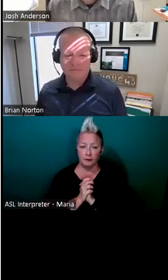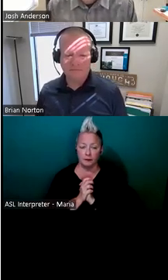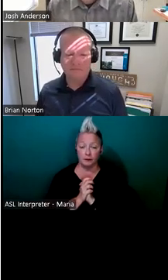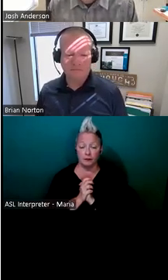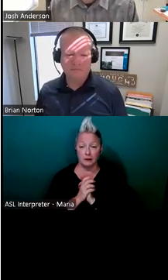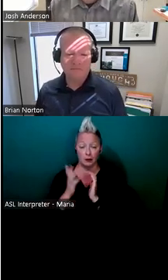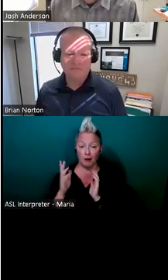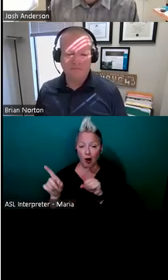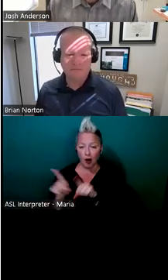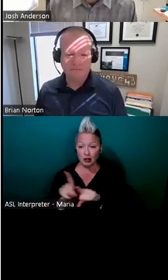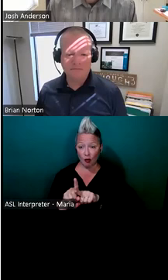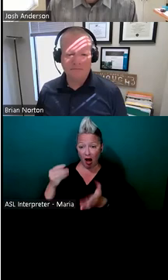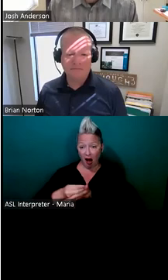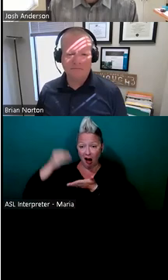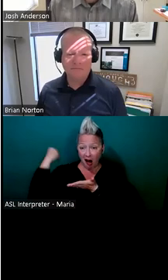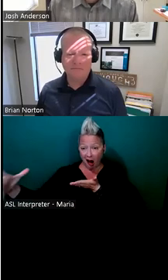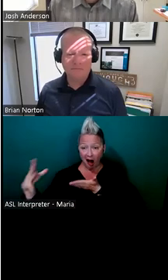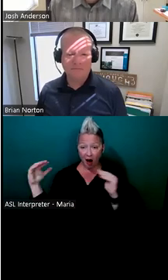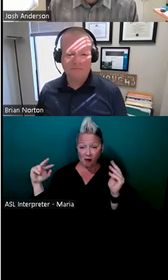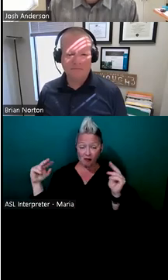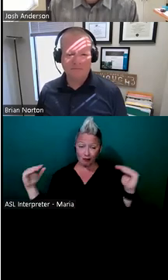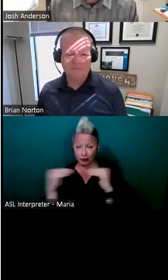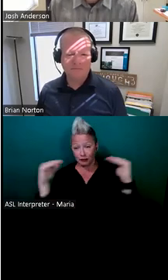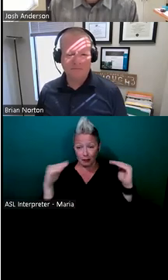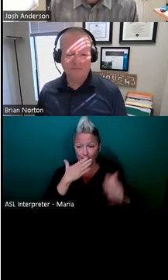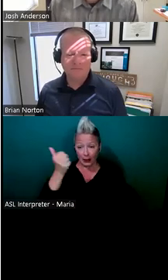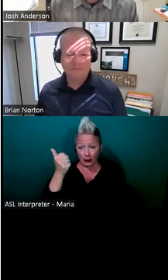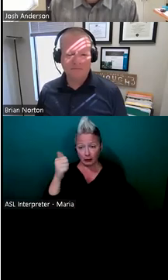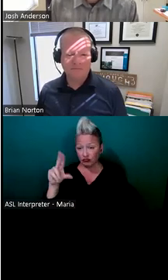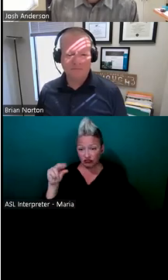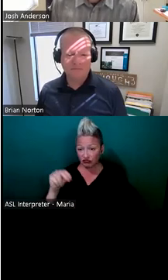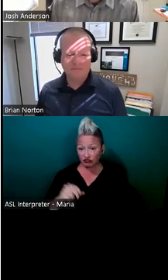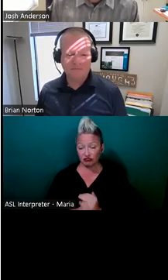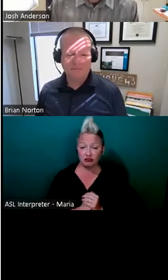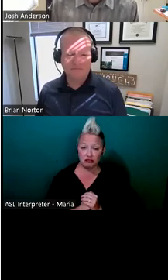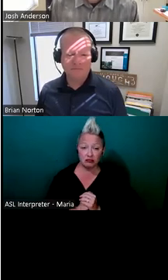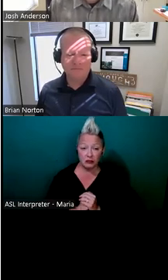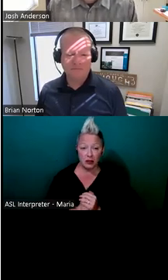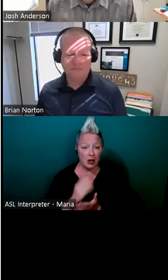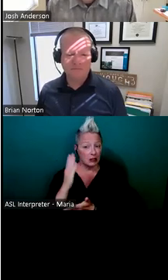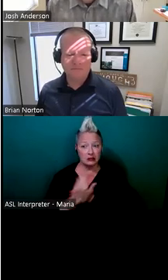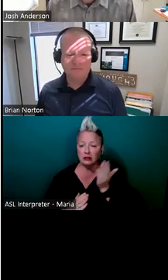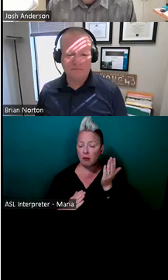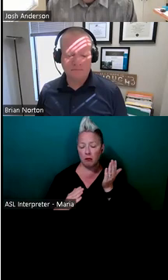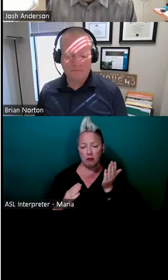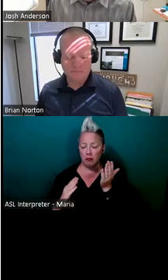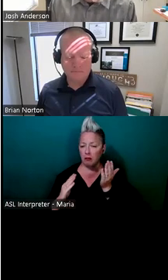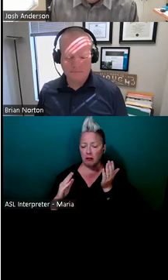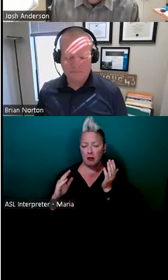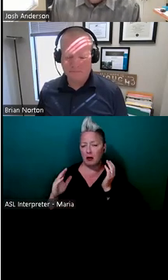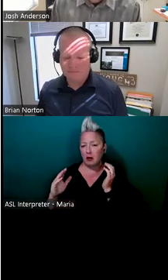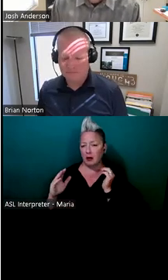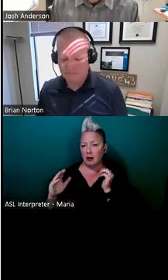mean better. Uh, there are some AT interventions out there that are thousands and thousands,